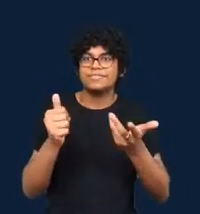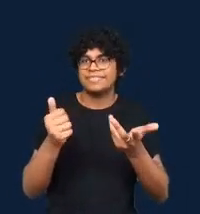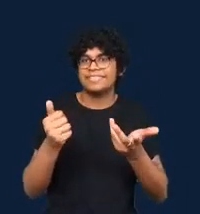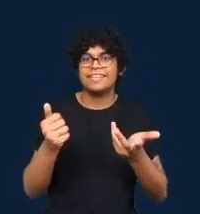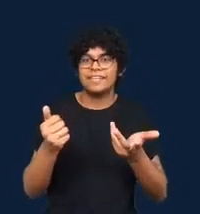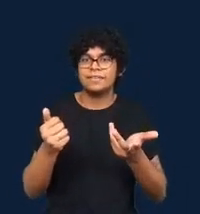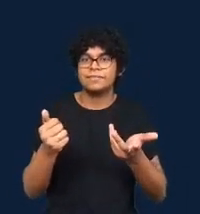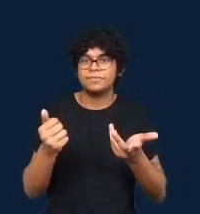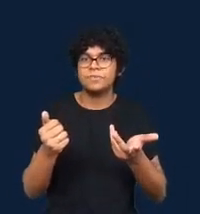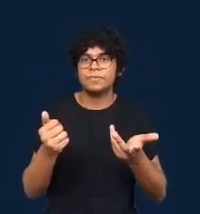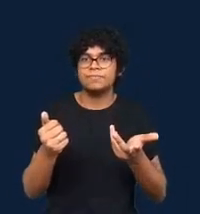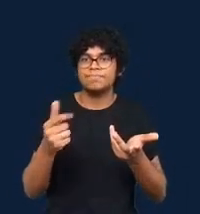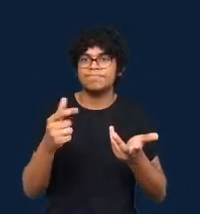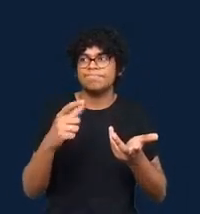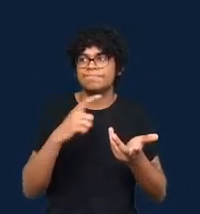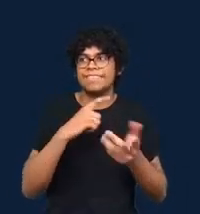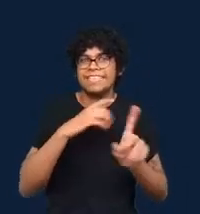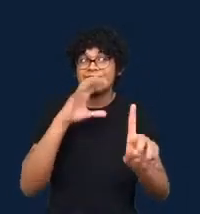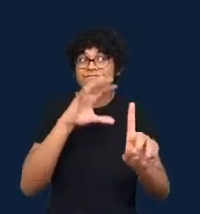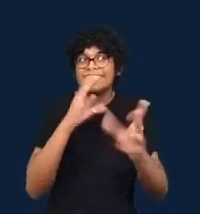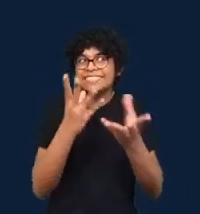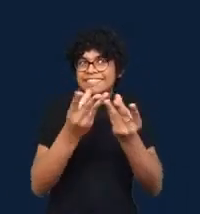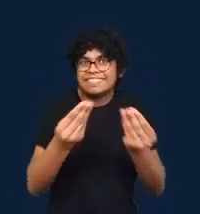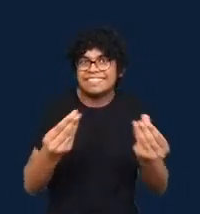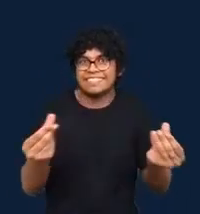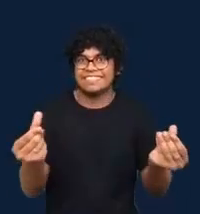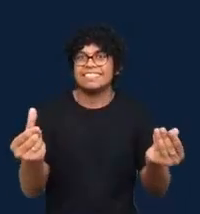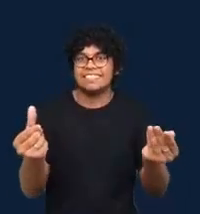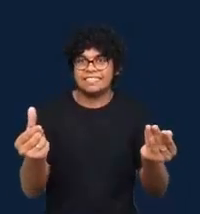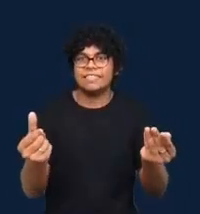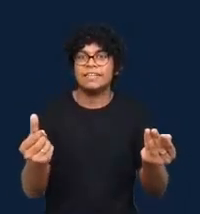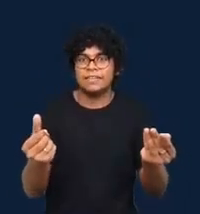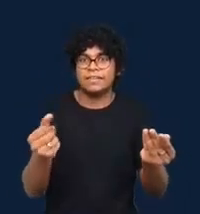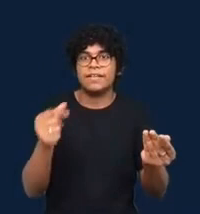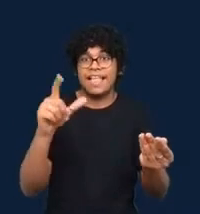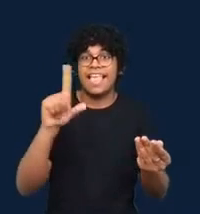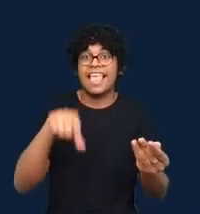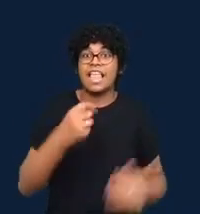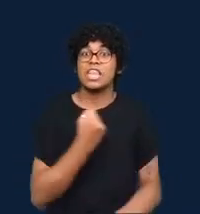into the same space. In this case, it's a New York subway carriage.